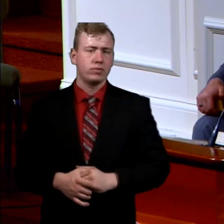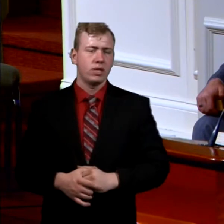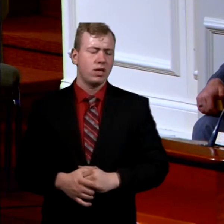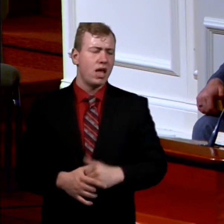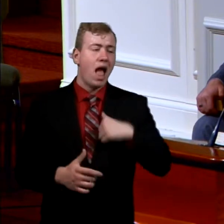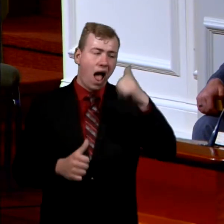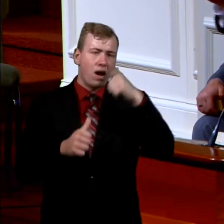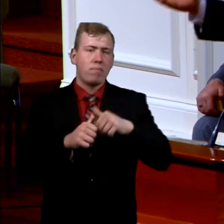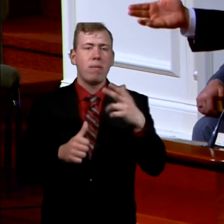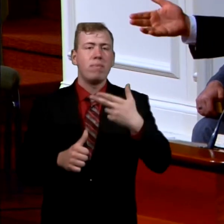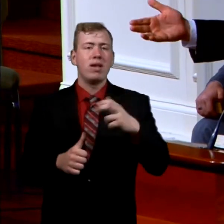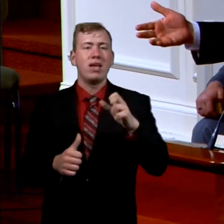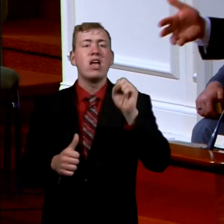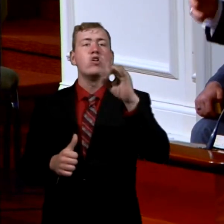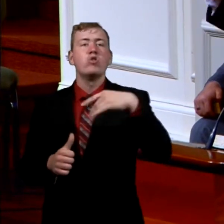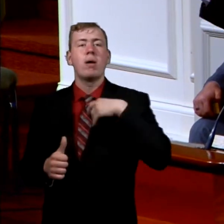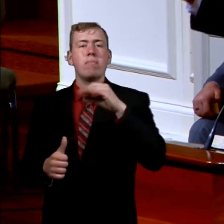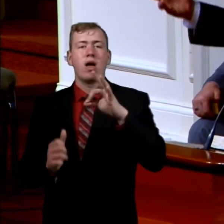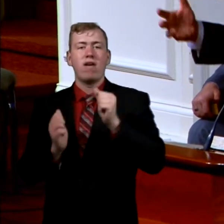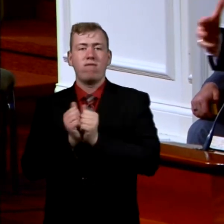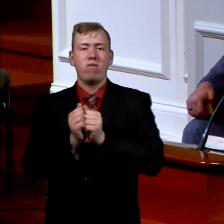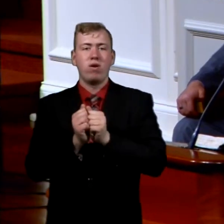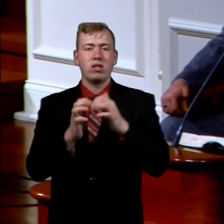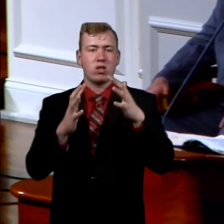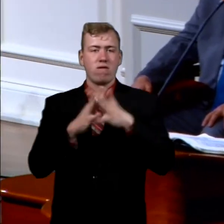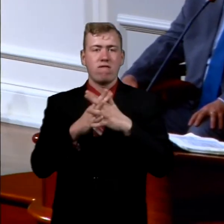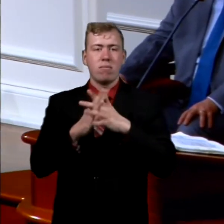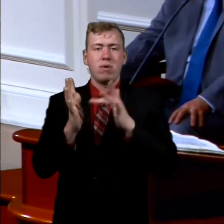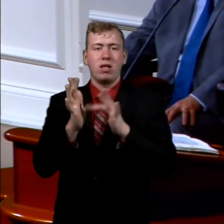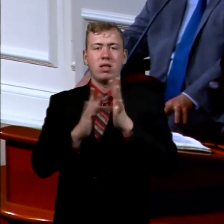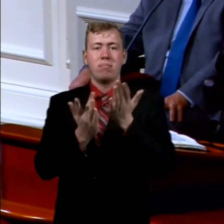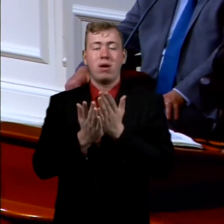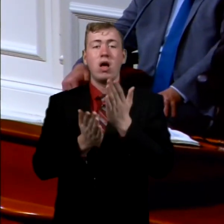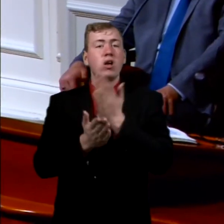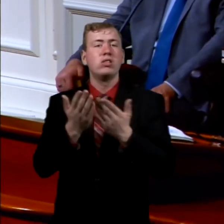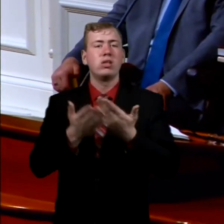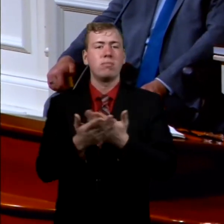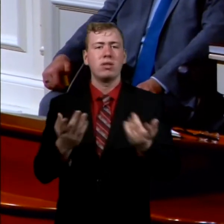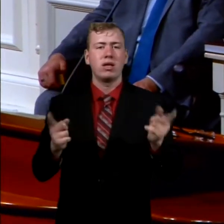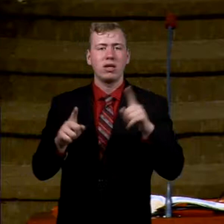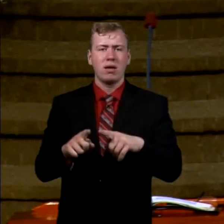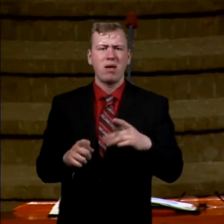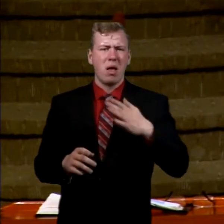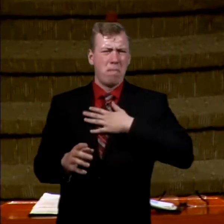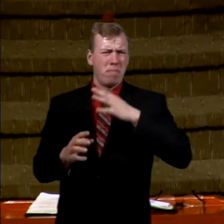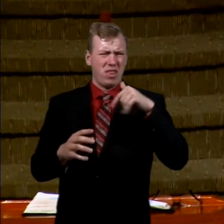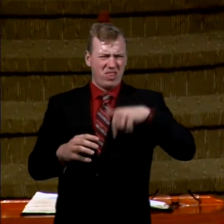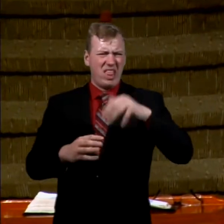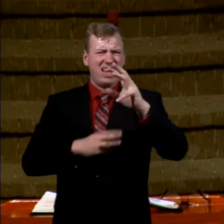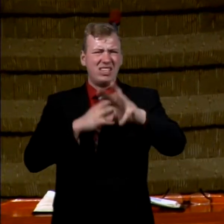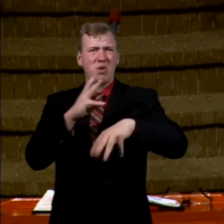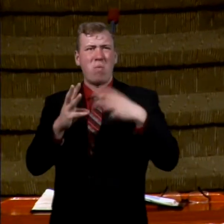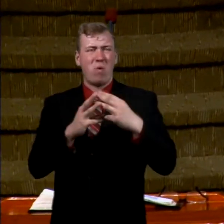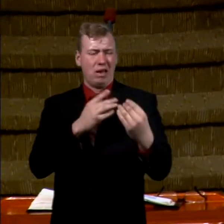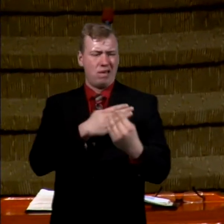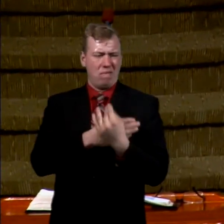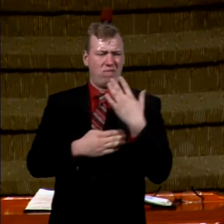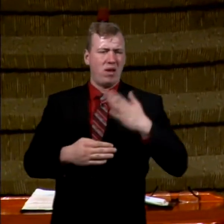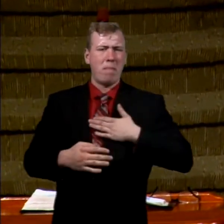And I remember him dropping me off and I went to that little birthday party. And I remember some of the things that happened. Boy, this world had affected my little third grade heart.